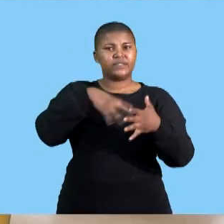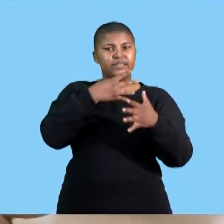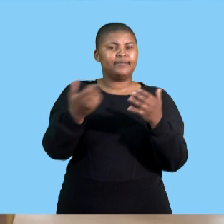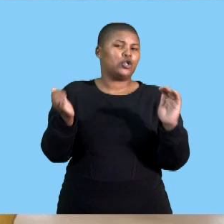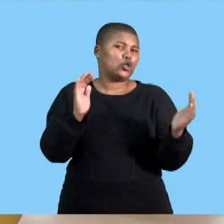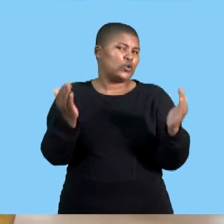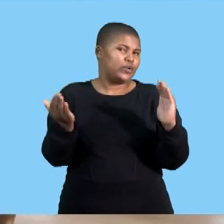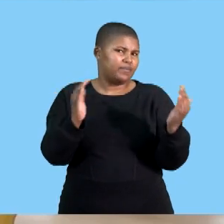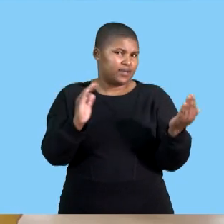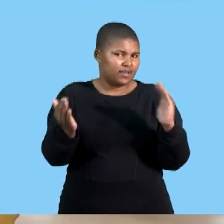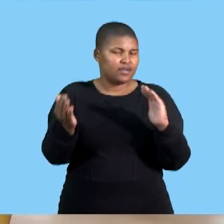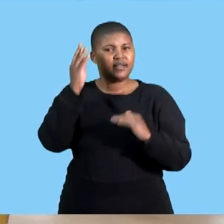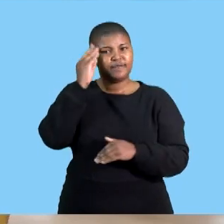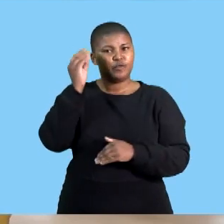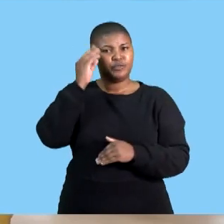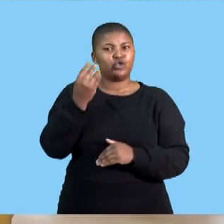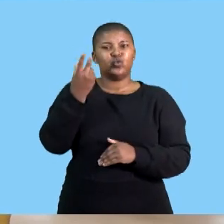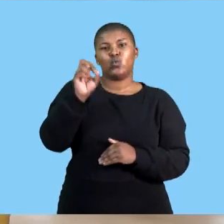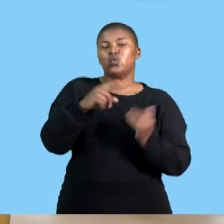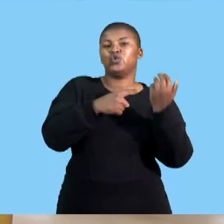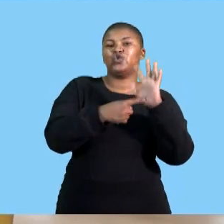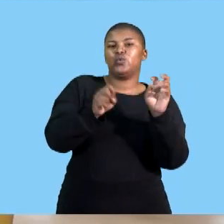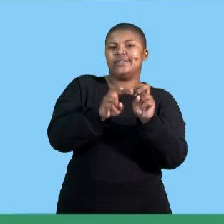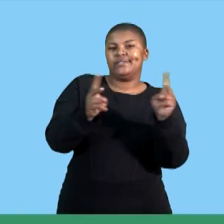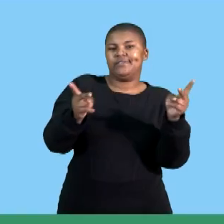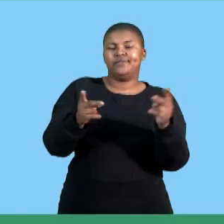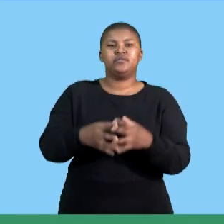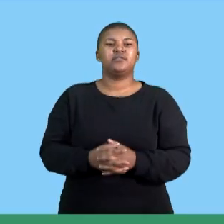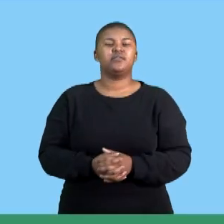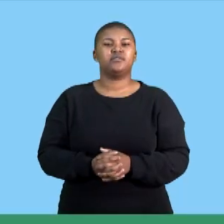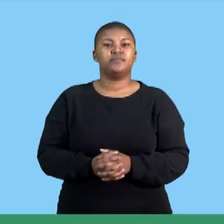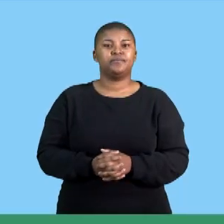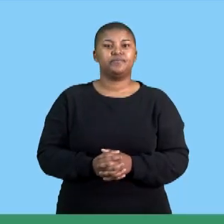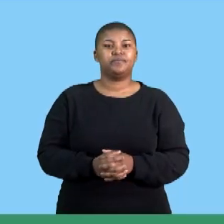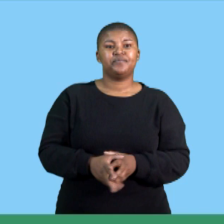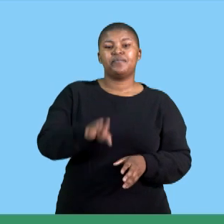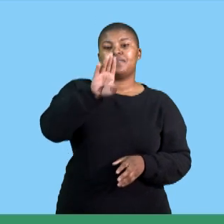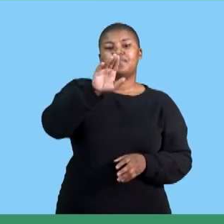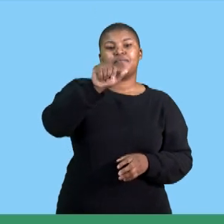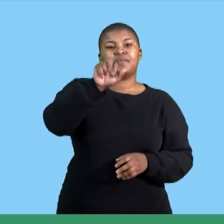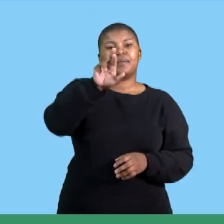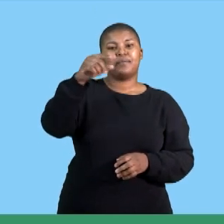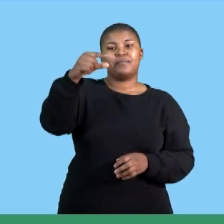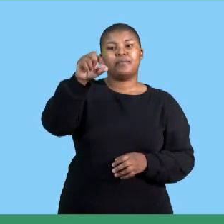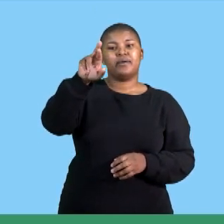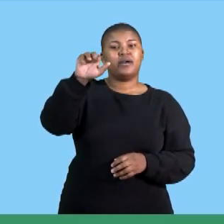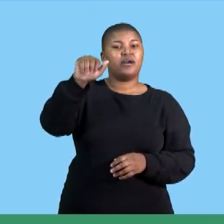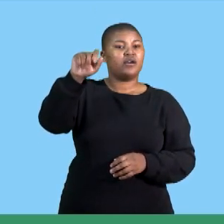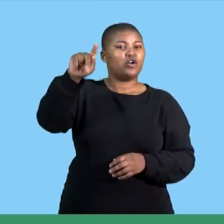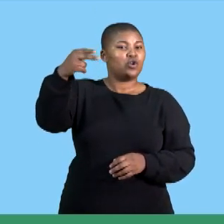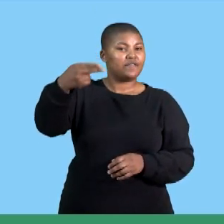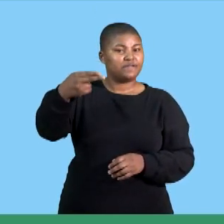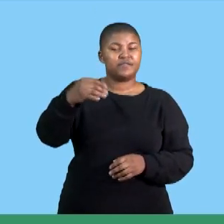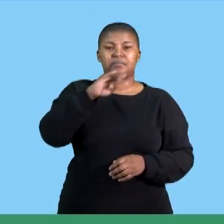or even differentiate information then we have a bar graph a bar graph is a